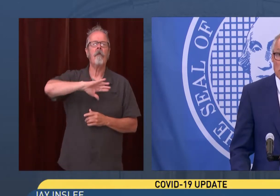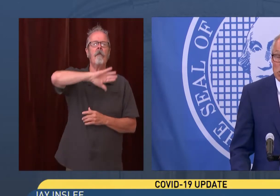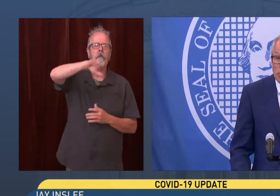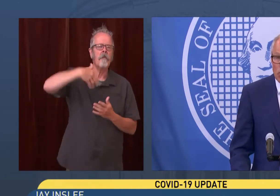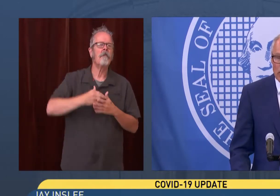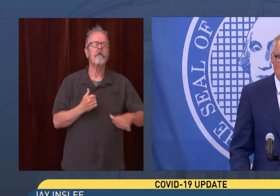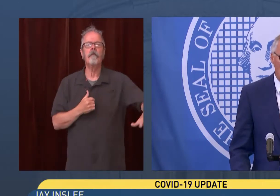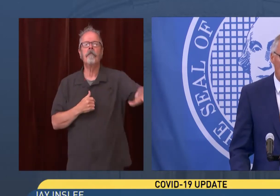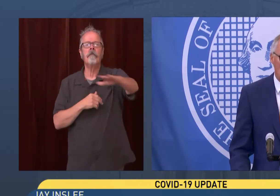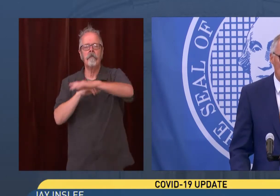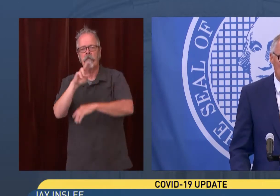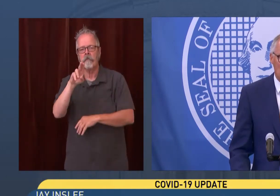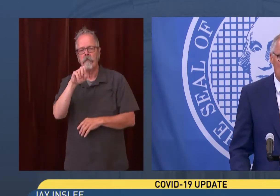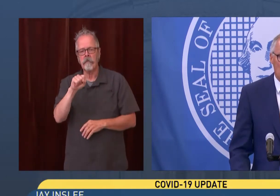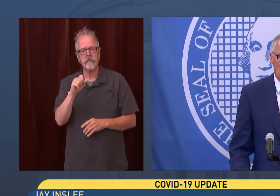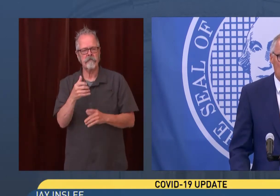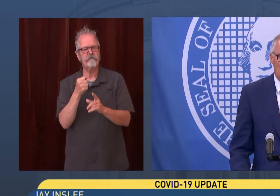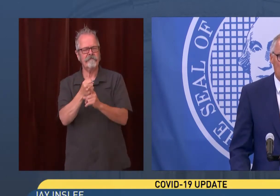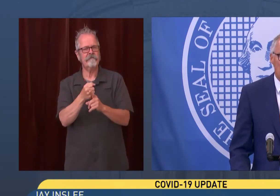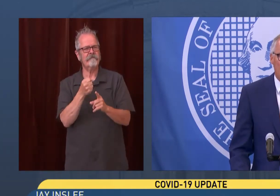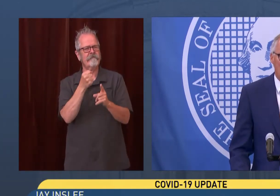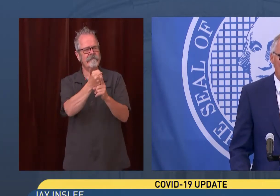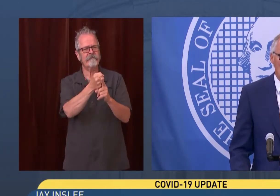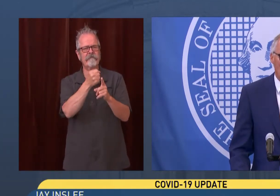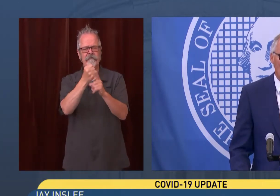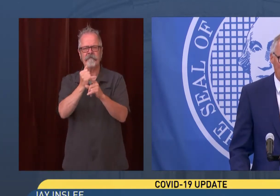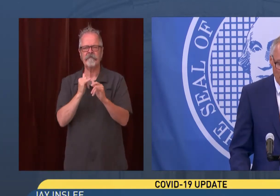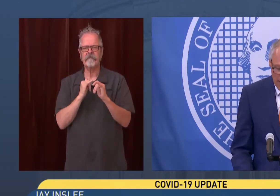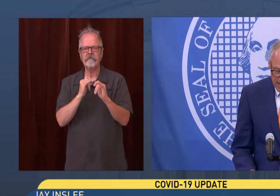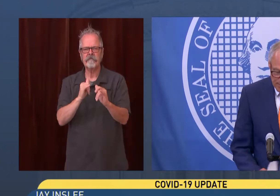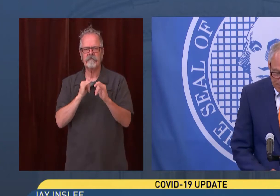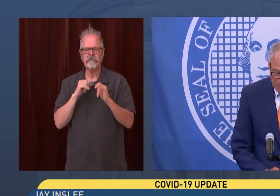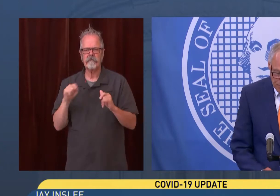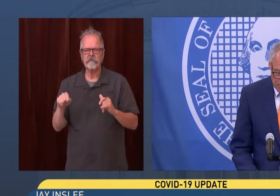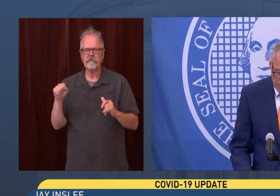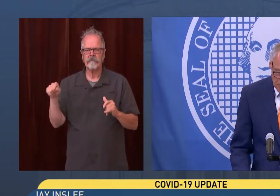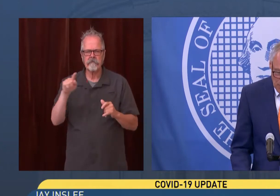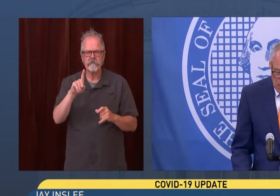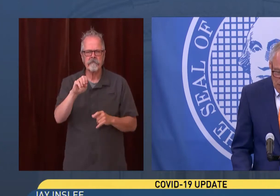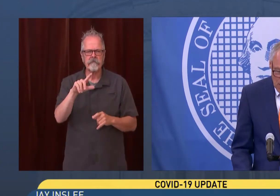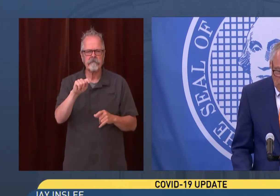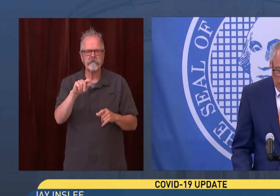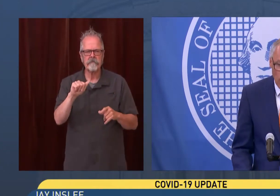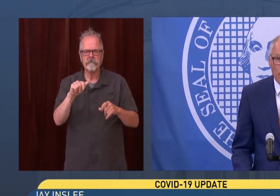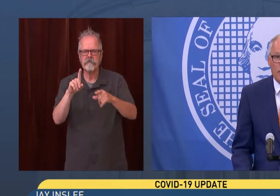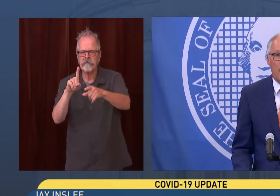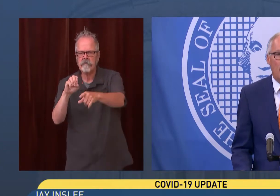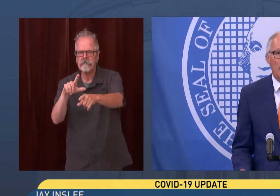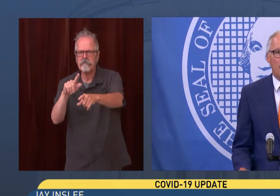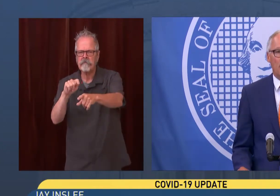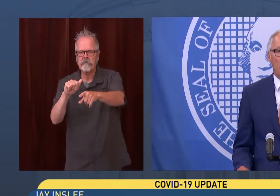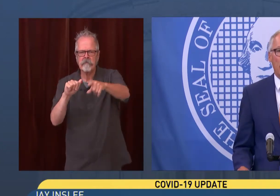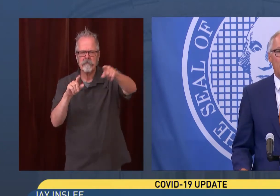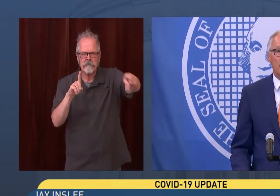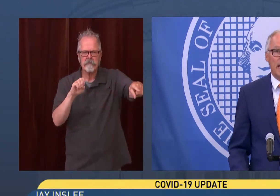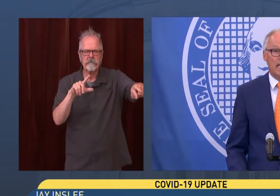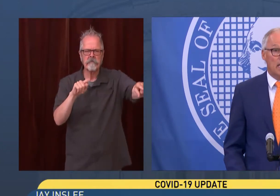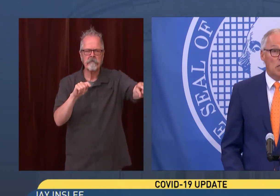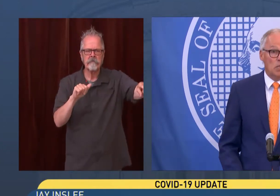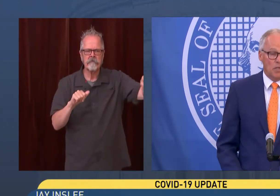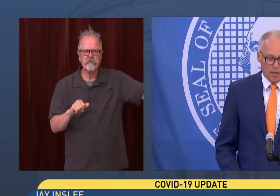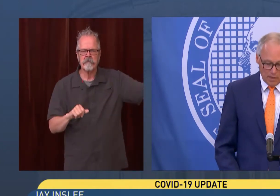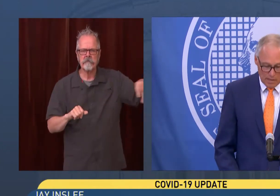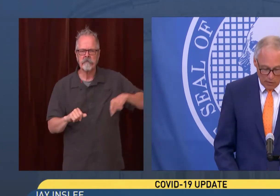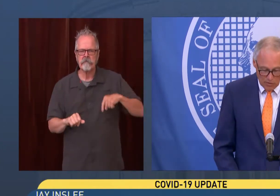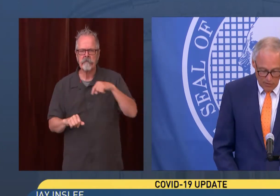that are similarly experiencing the attack of this Delta variant. We know the dominant variant today